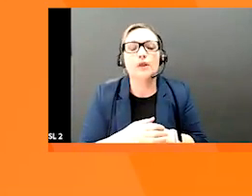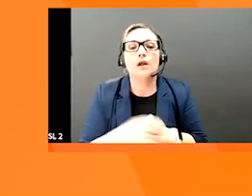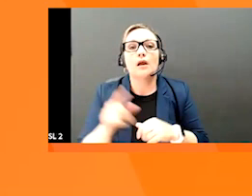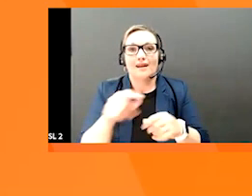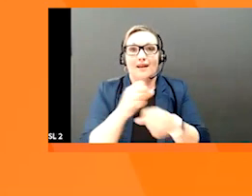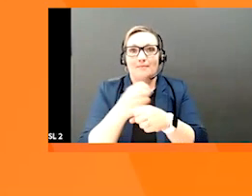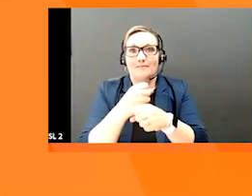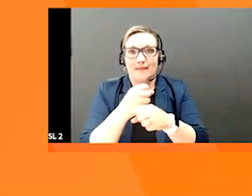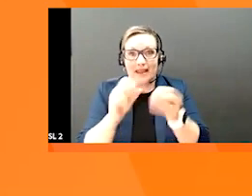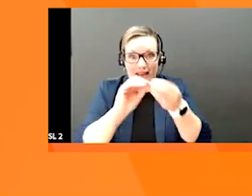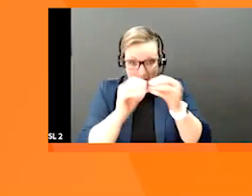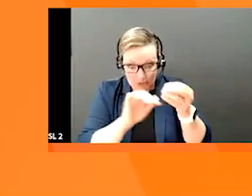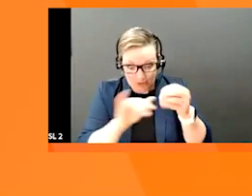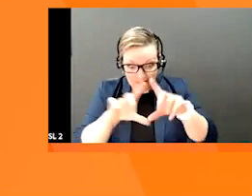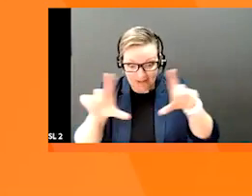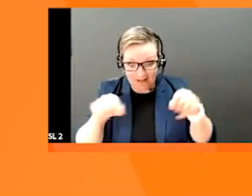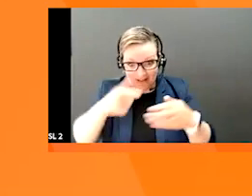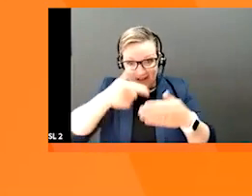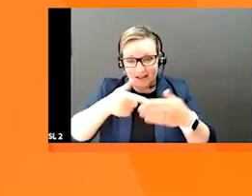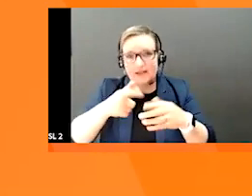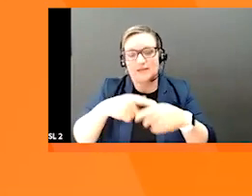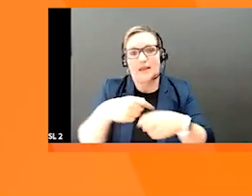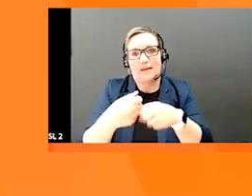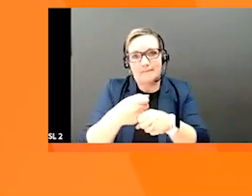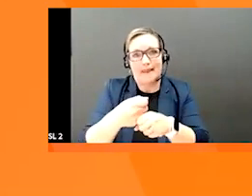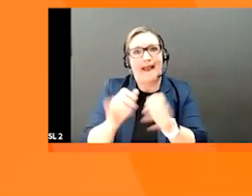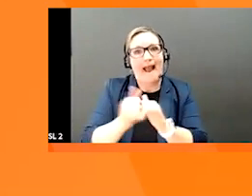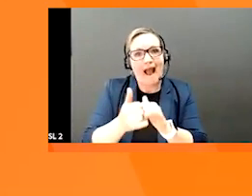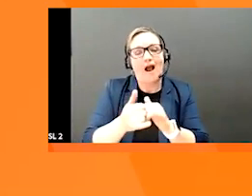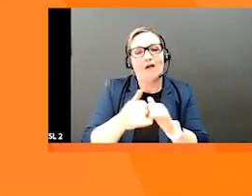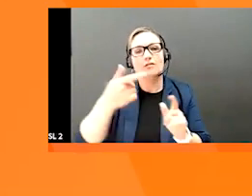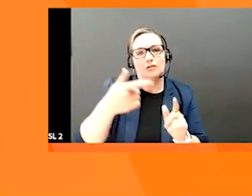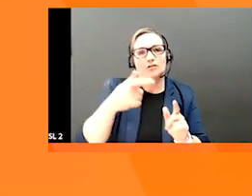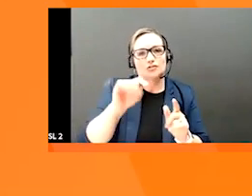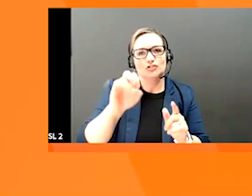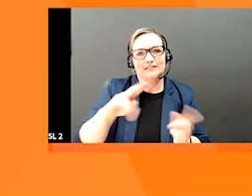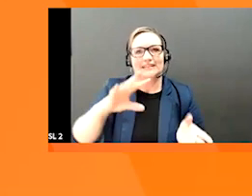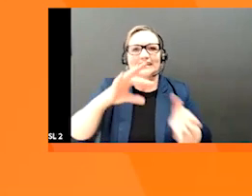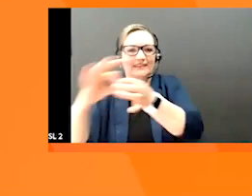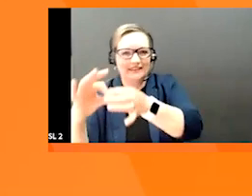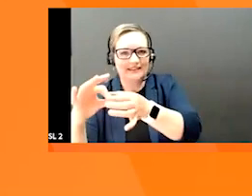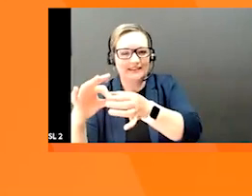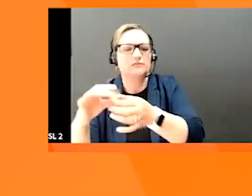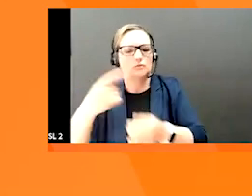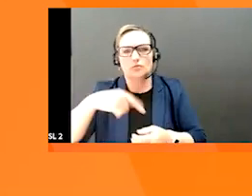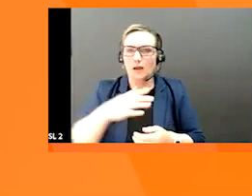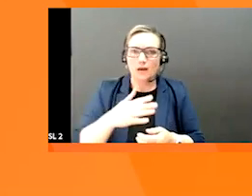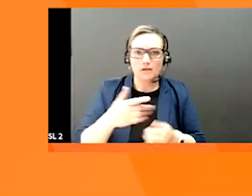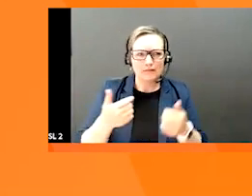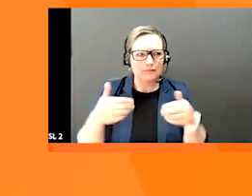from your GEETN and they're connected to your GEETN and so we can help with that as well.